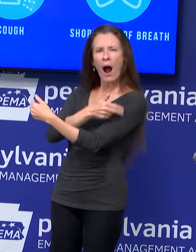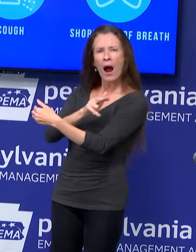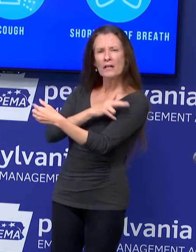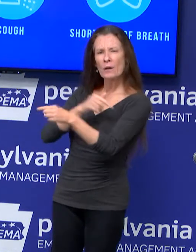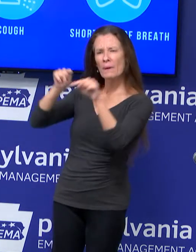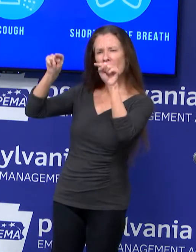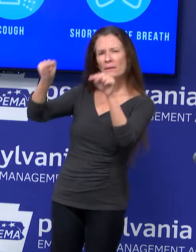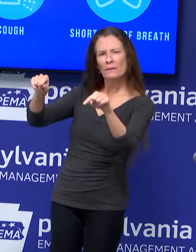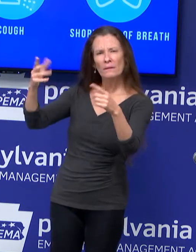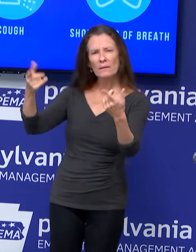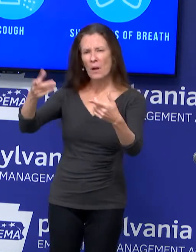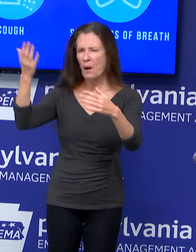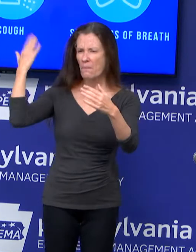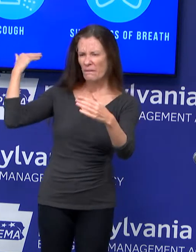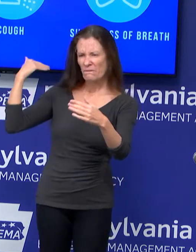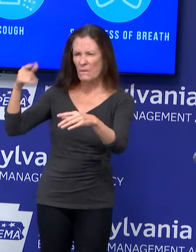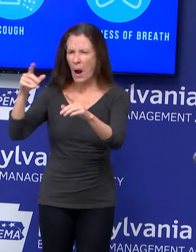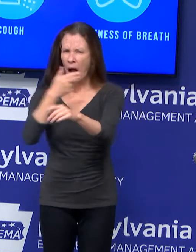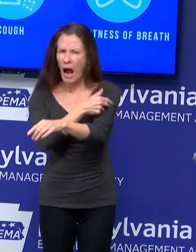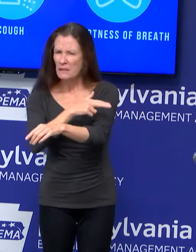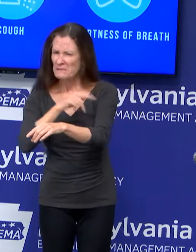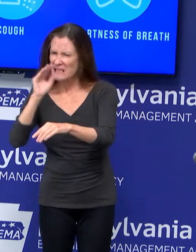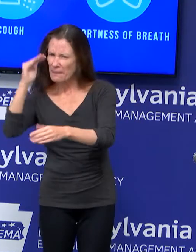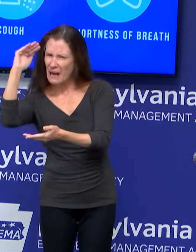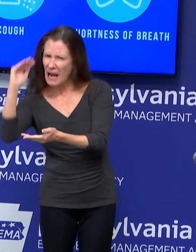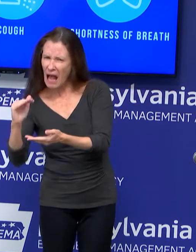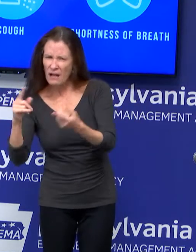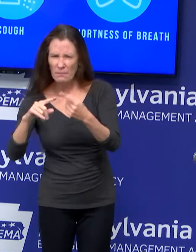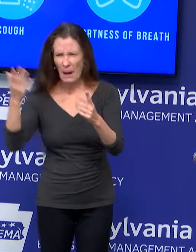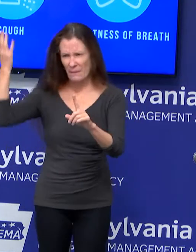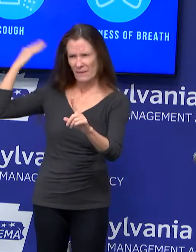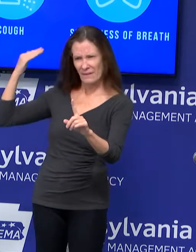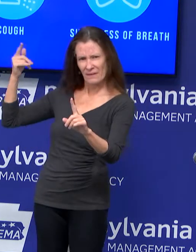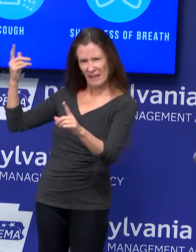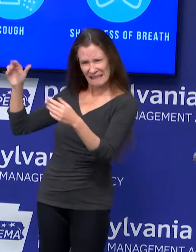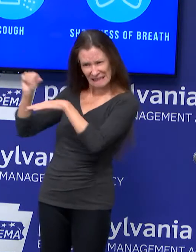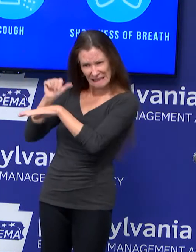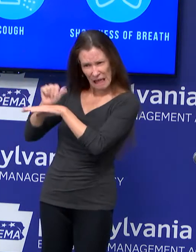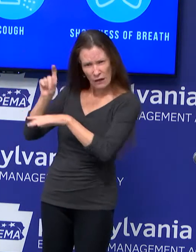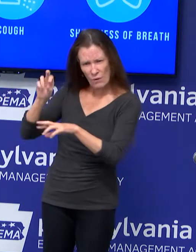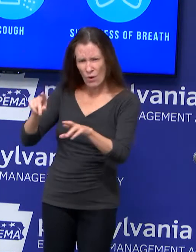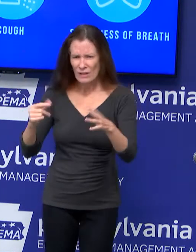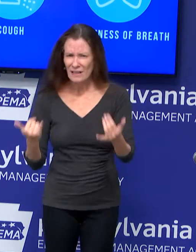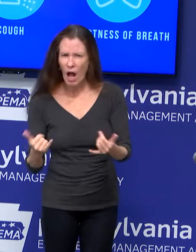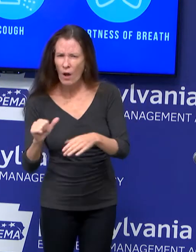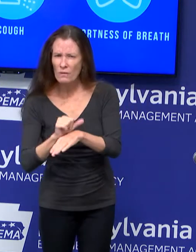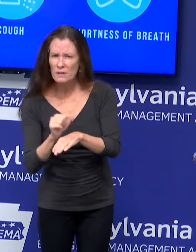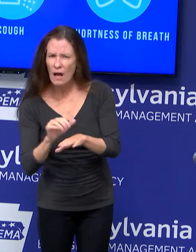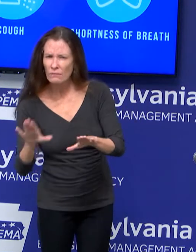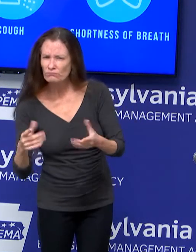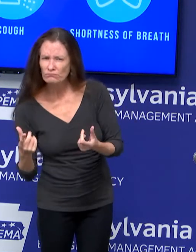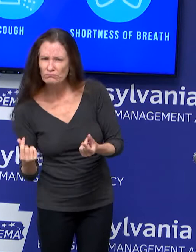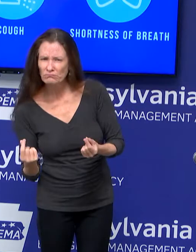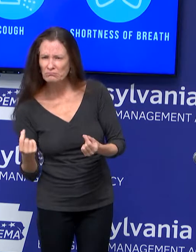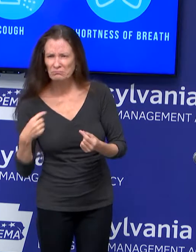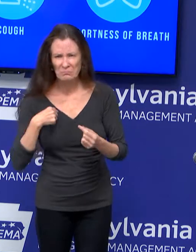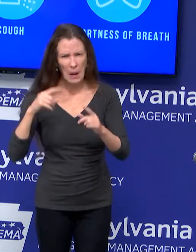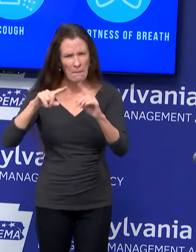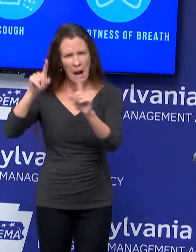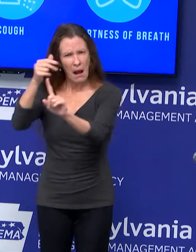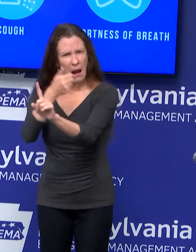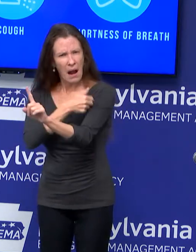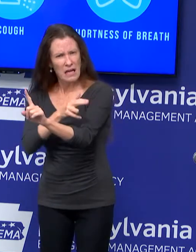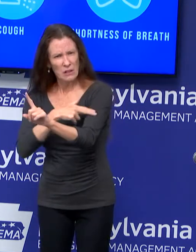What do you say to those people who feel that maybe, you know, we have the the means to care for people. Sure. We have the medications